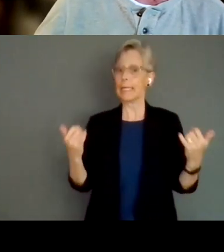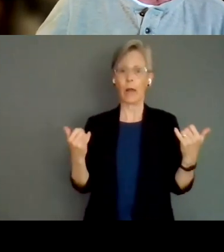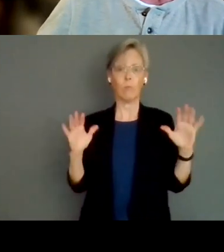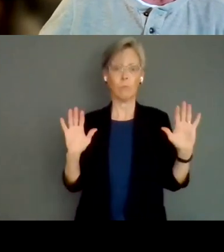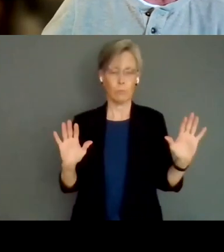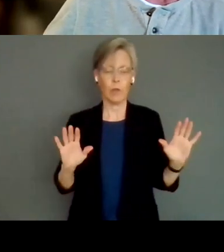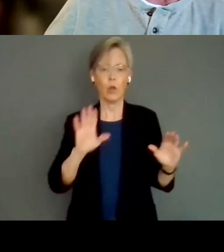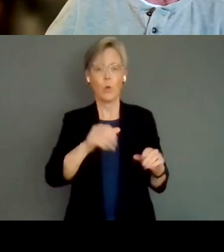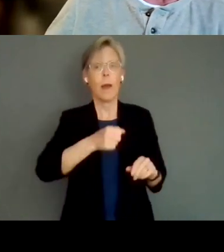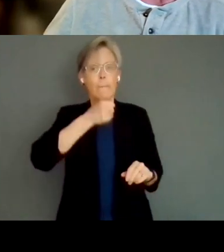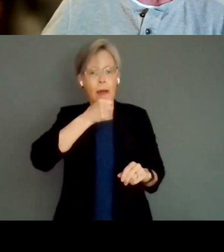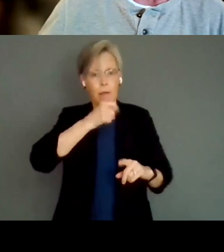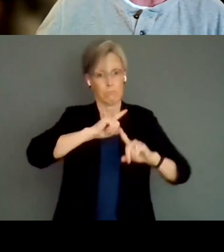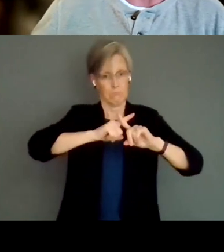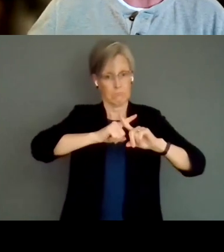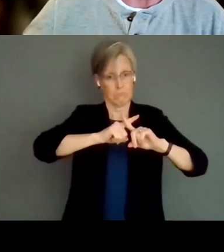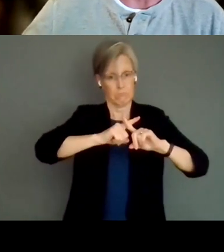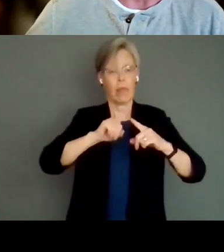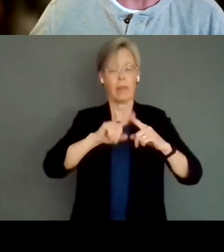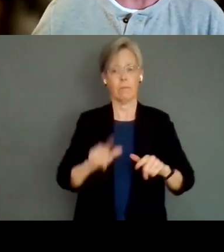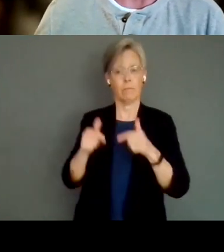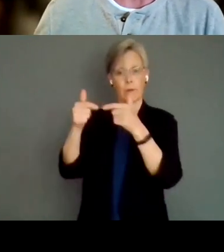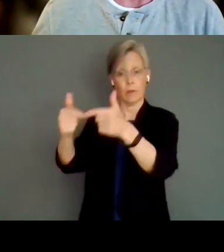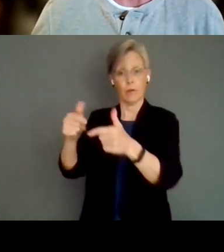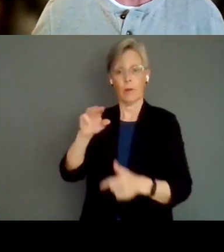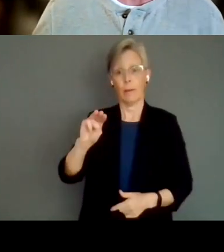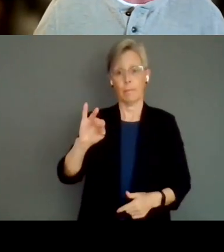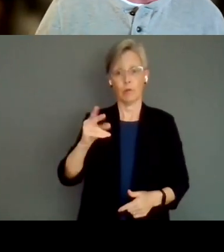mute yourself, and I'll turn it over to Michelle and Holly.